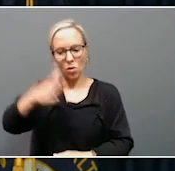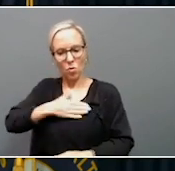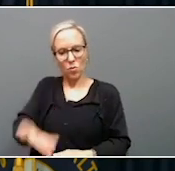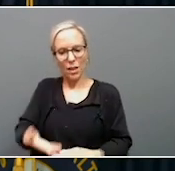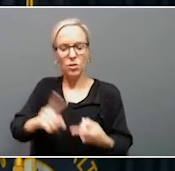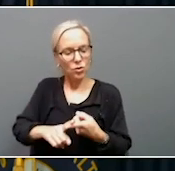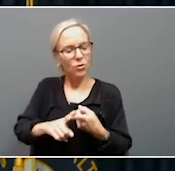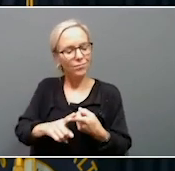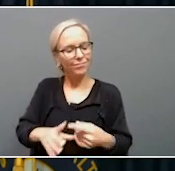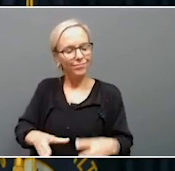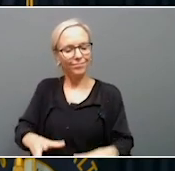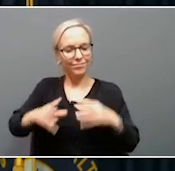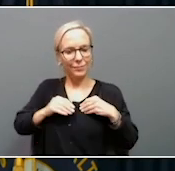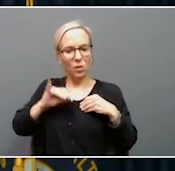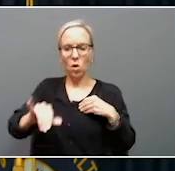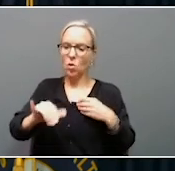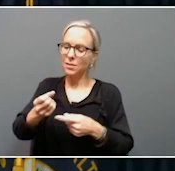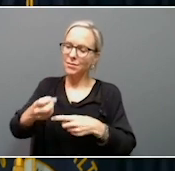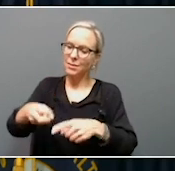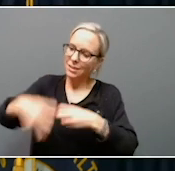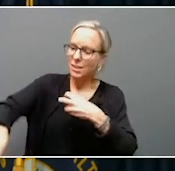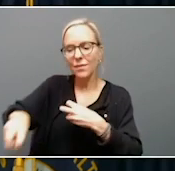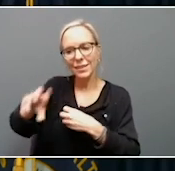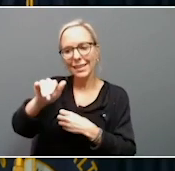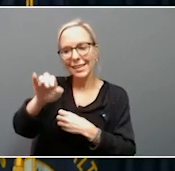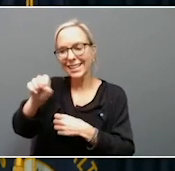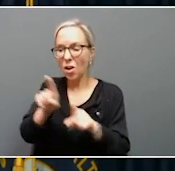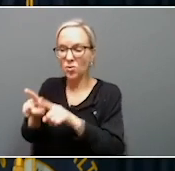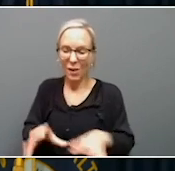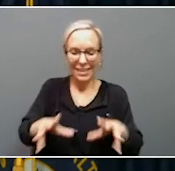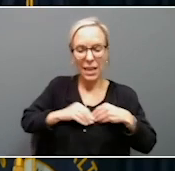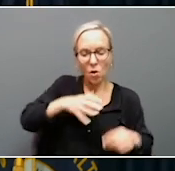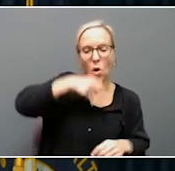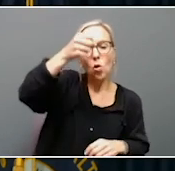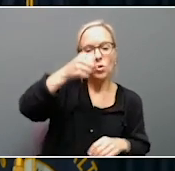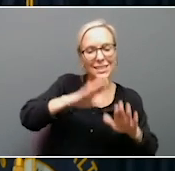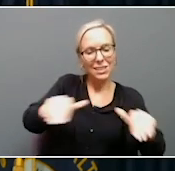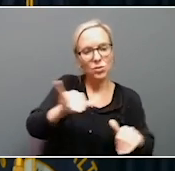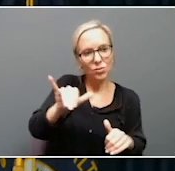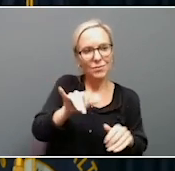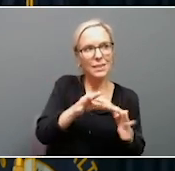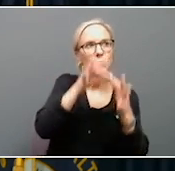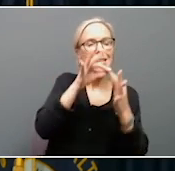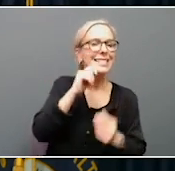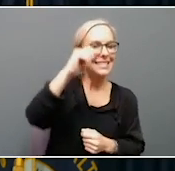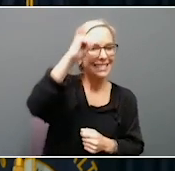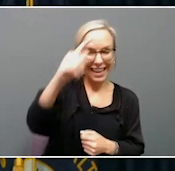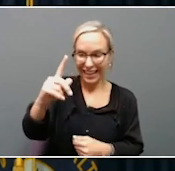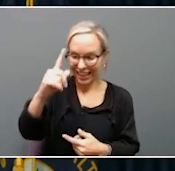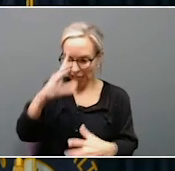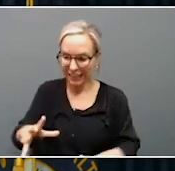cases. We need foster parents willing to take older kids, especially teenagers, as well. Do I believe it's acceptable? No.